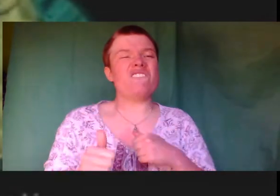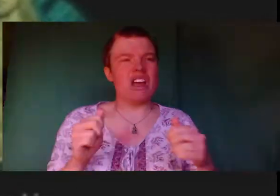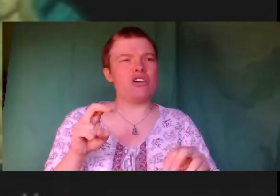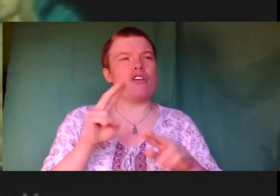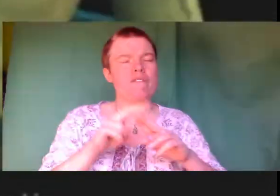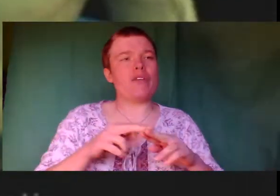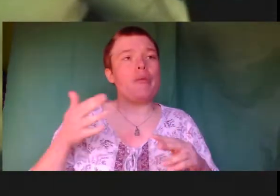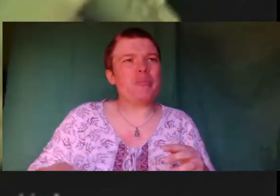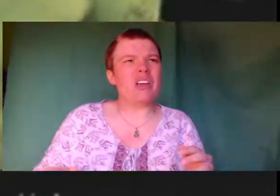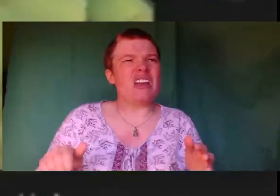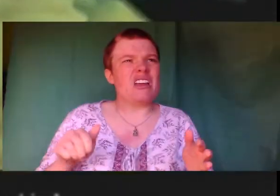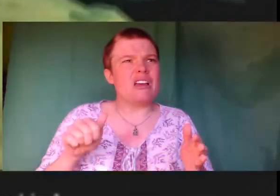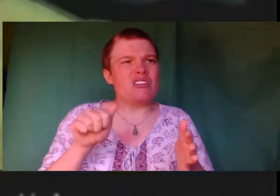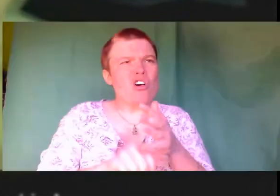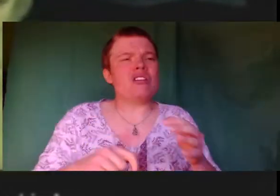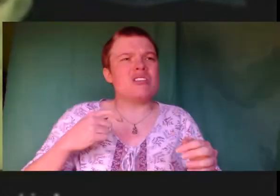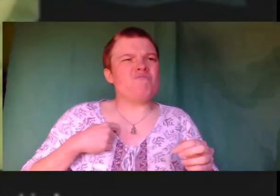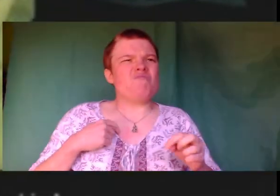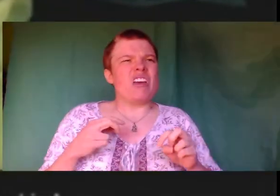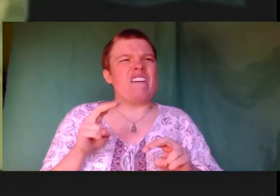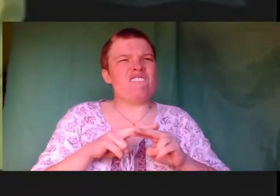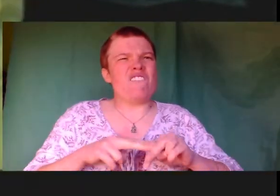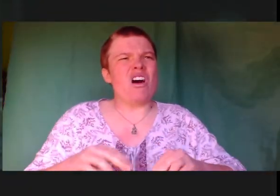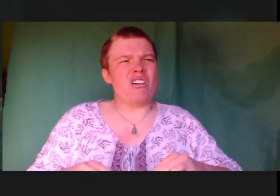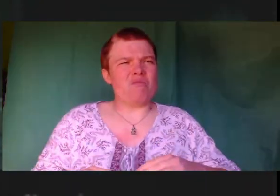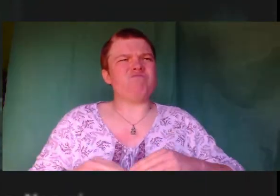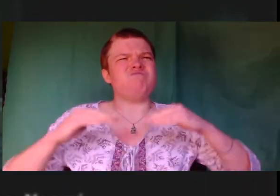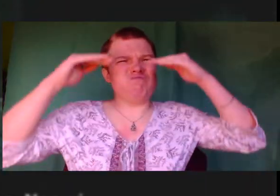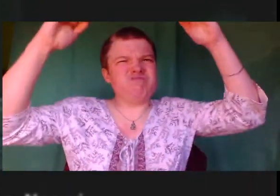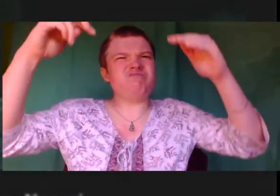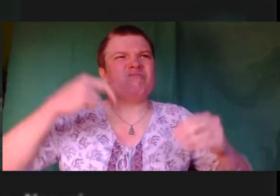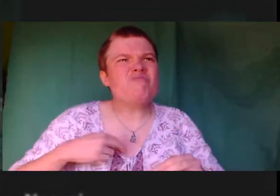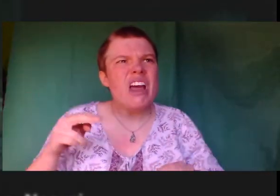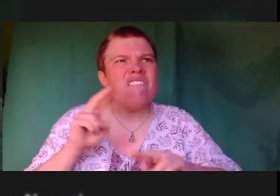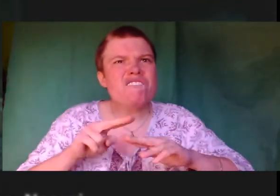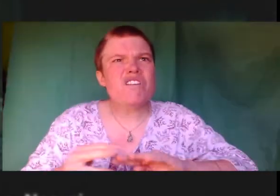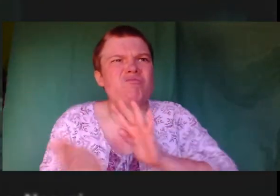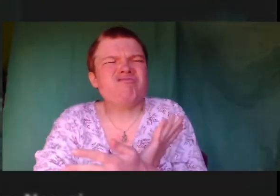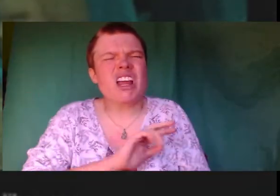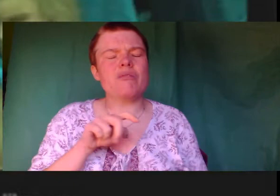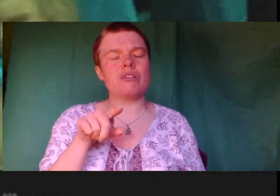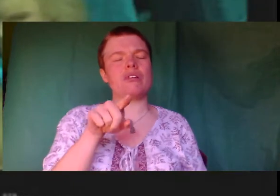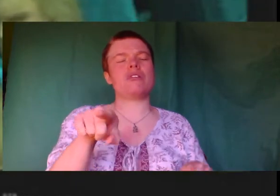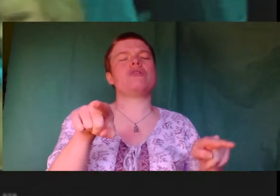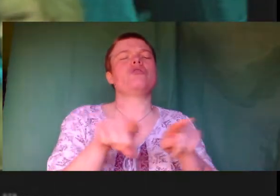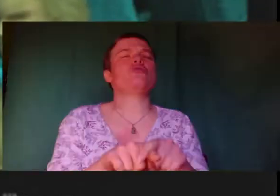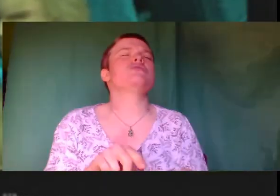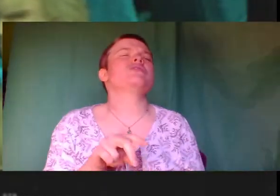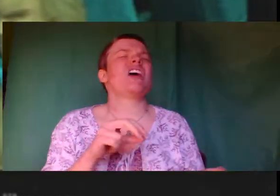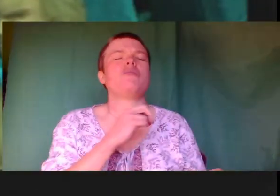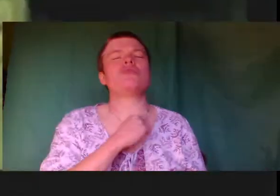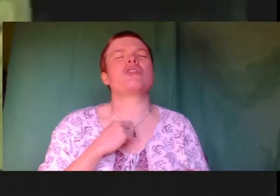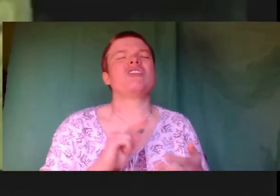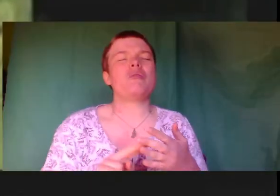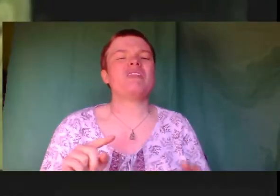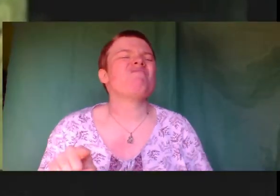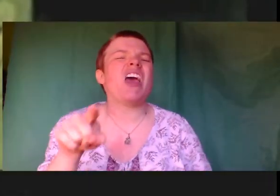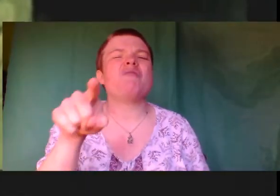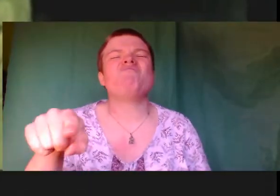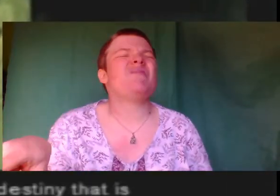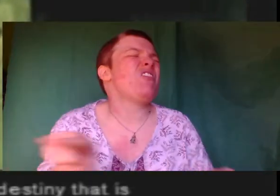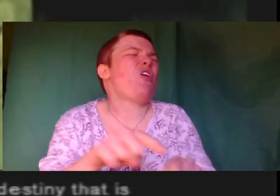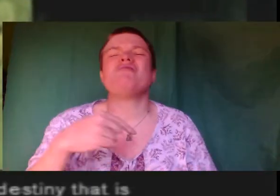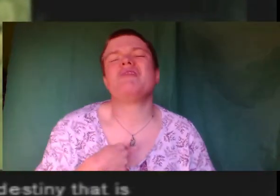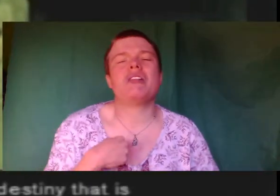will surpass him. I will destroy him. You're just like Naomi. Well, I'm not like you. Unlike